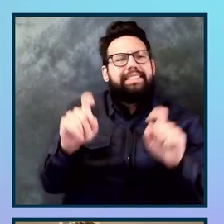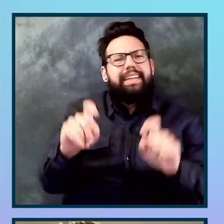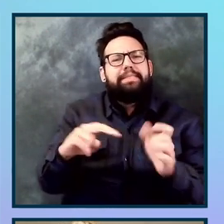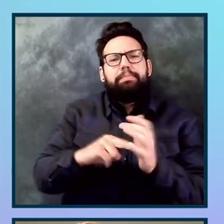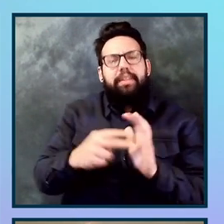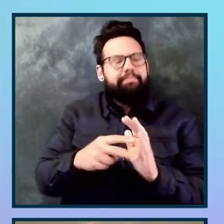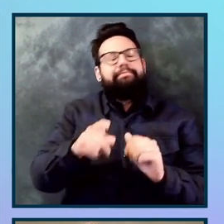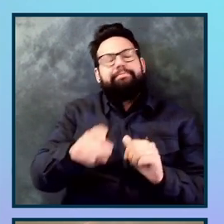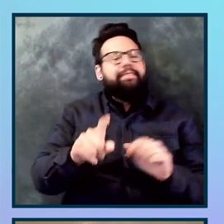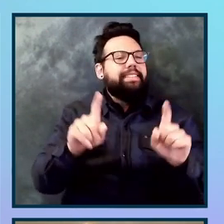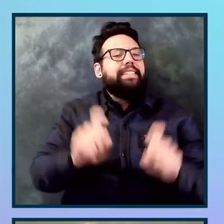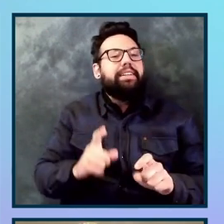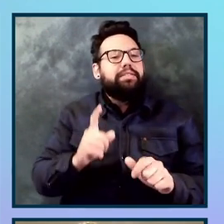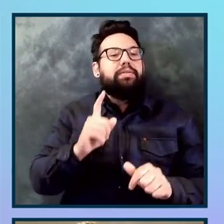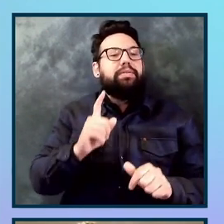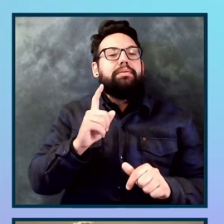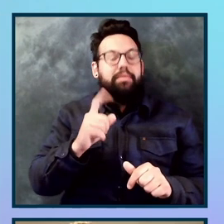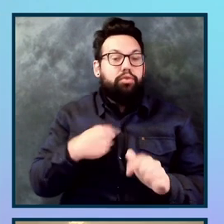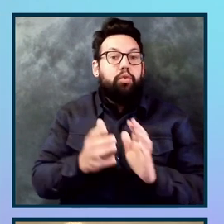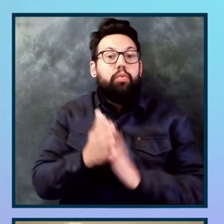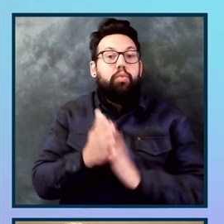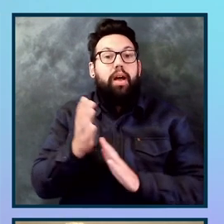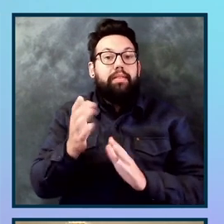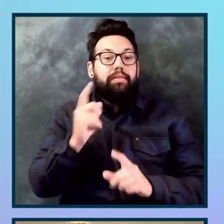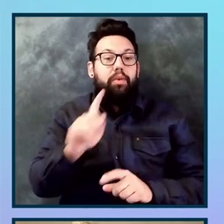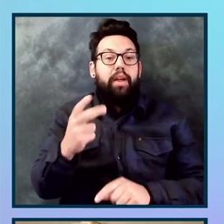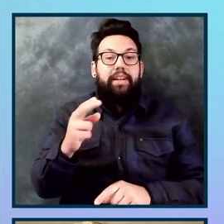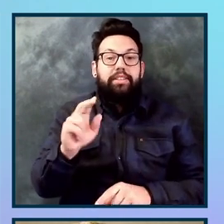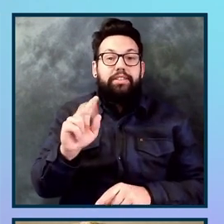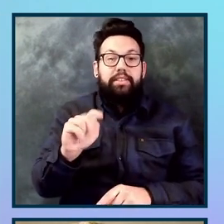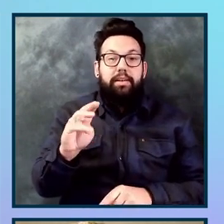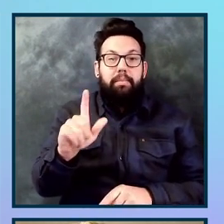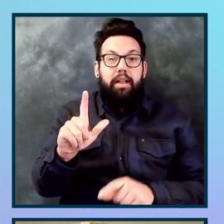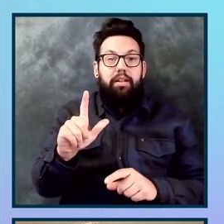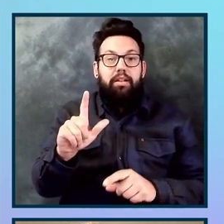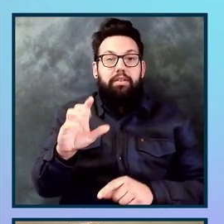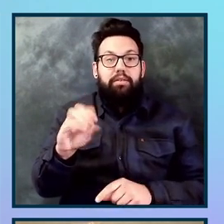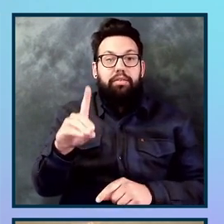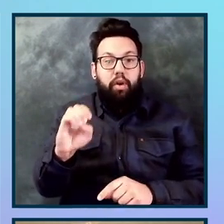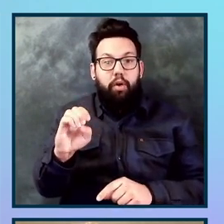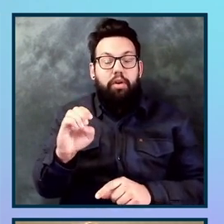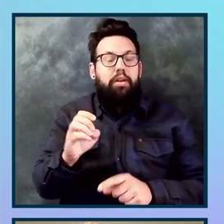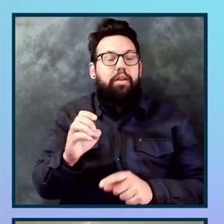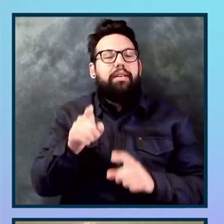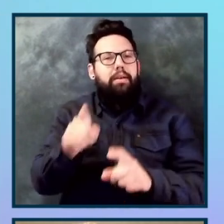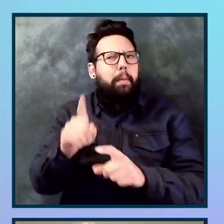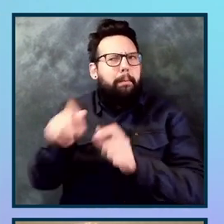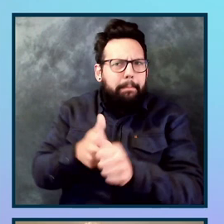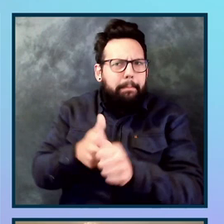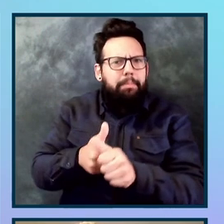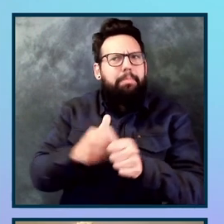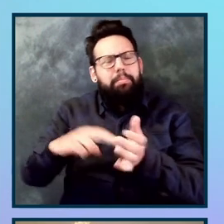it's, it's some tests that I'm running on my, on the actual HTML code, uh, that make various assertions that kind of prove that my, my code meets the